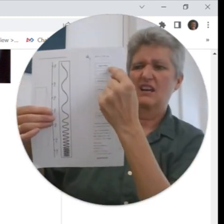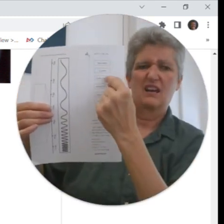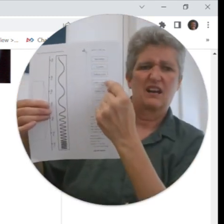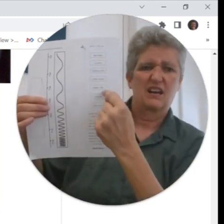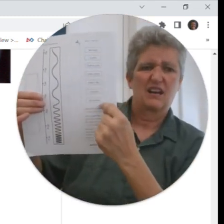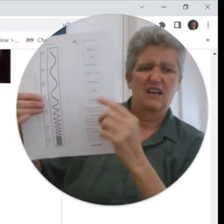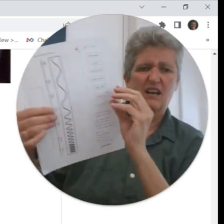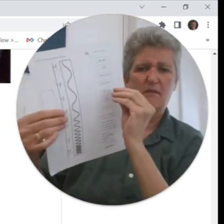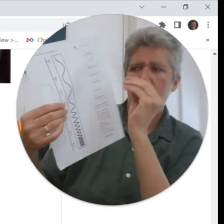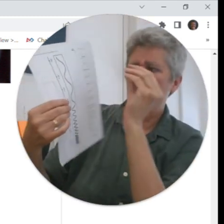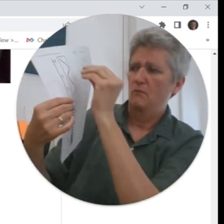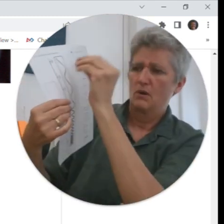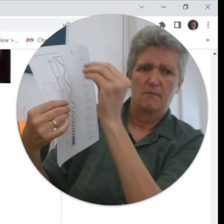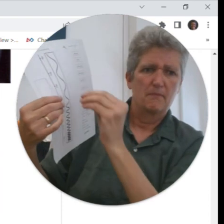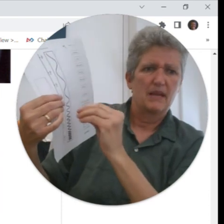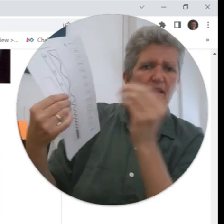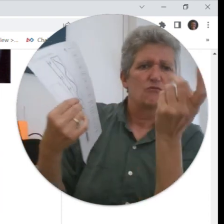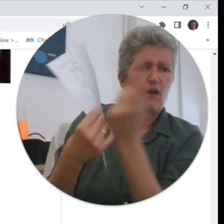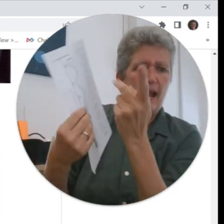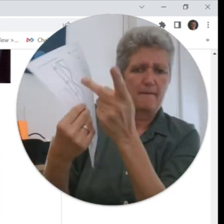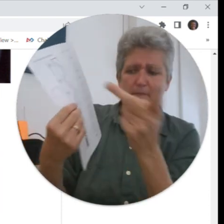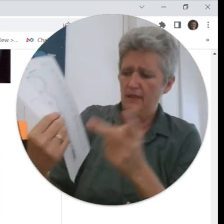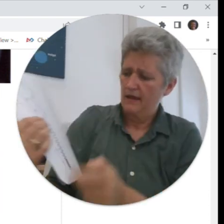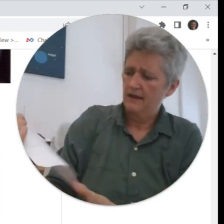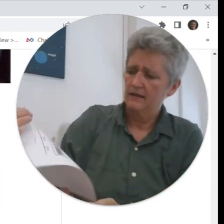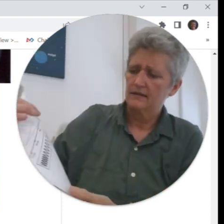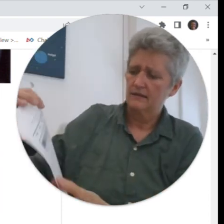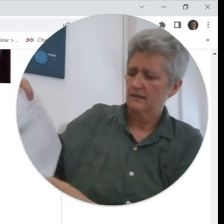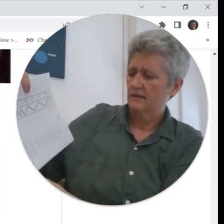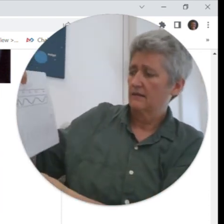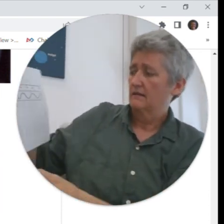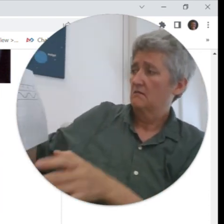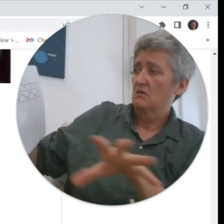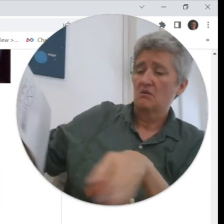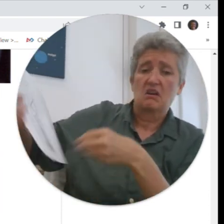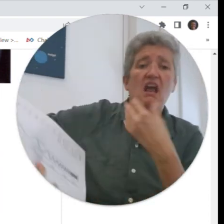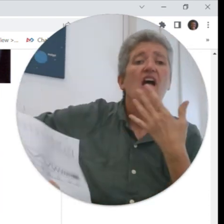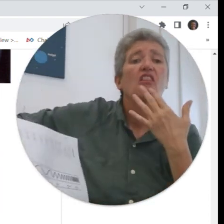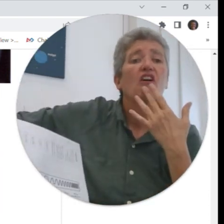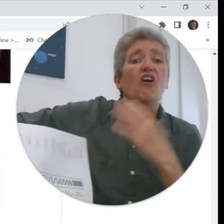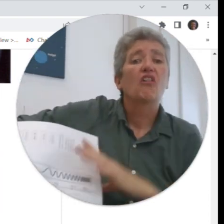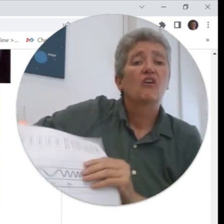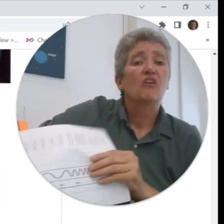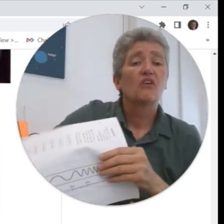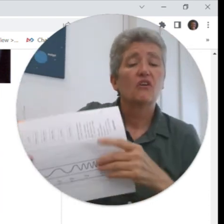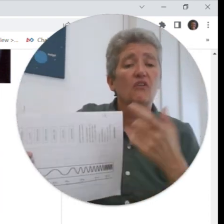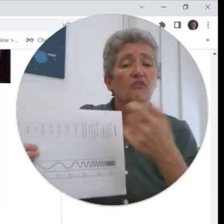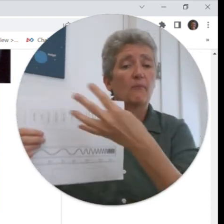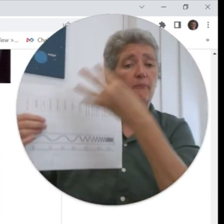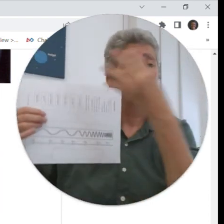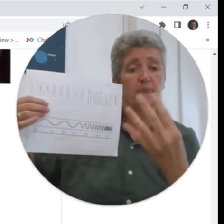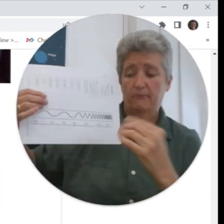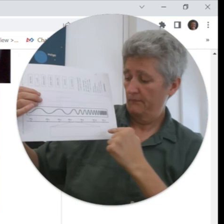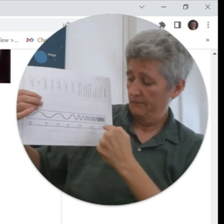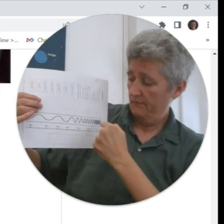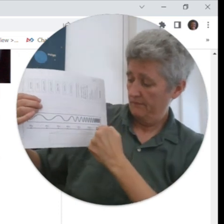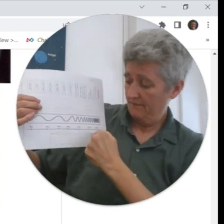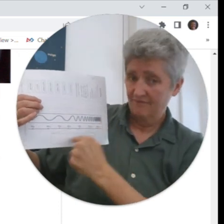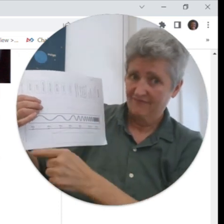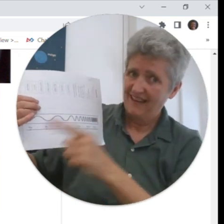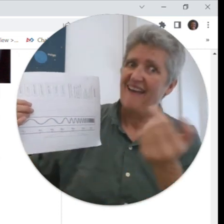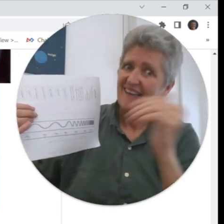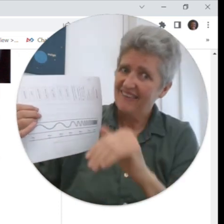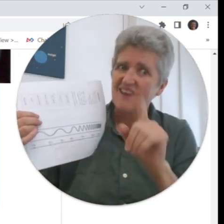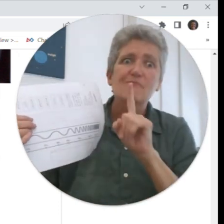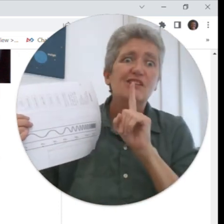you cut these out on the side and put them in the right place on the on the waves add some color in there to the